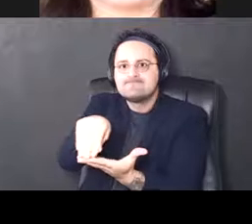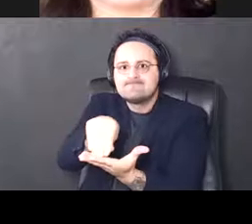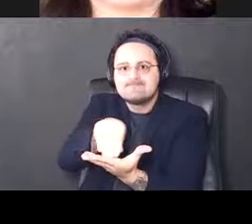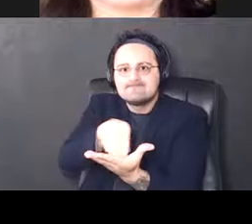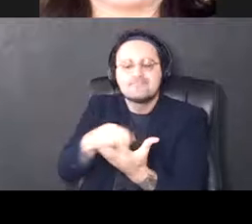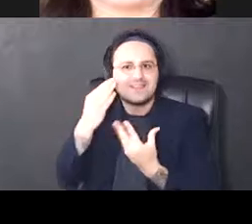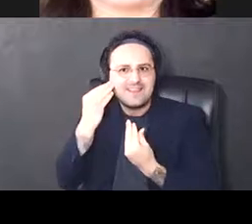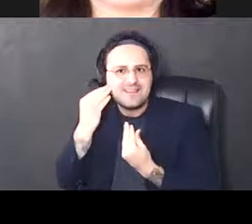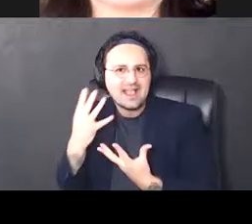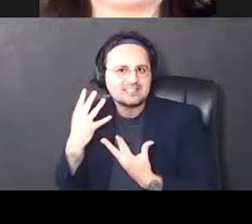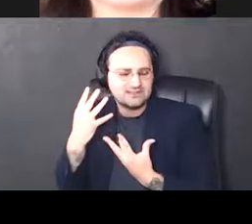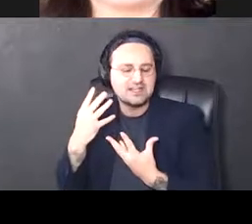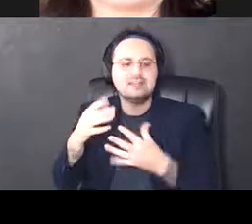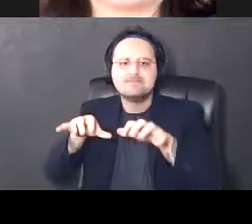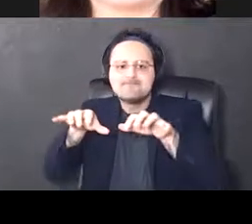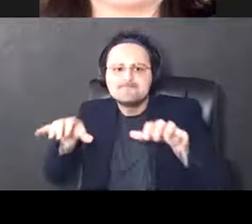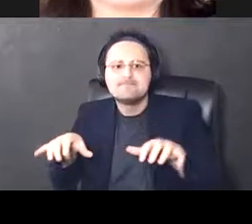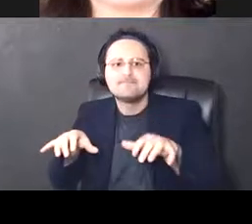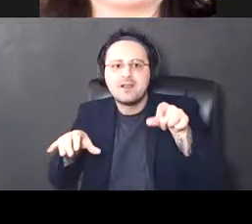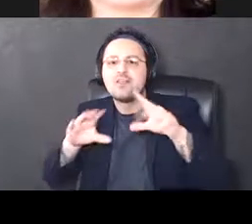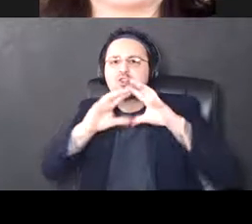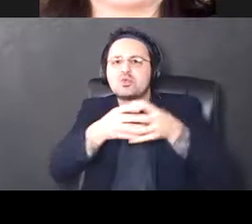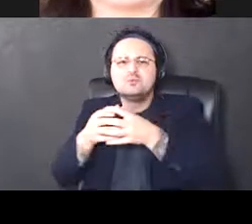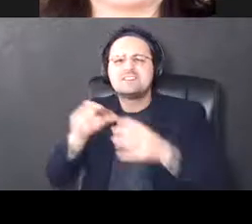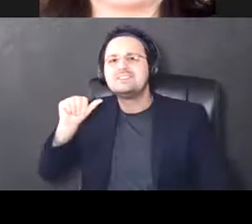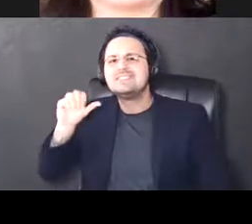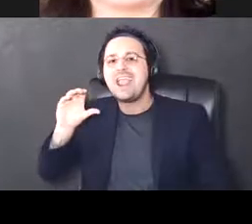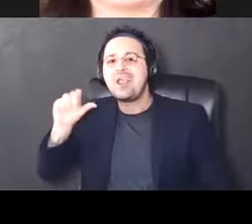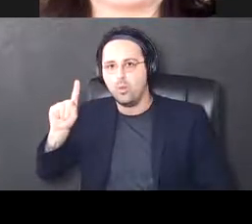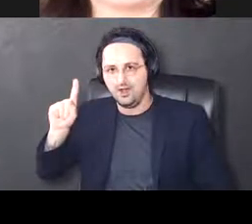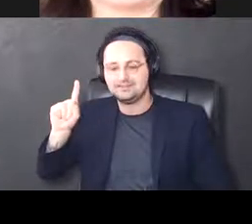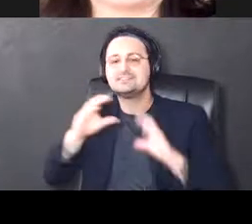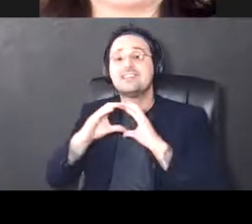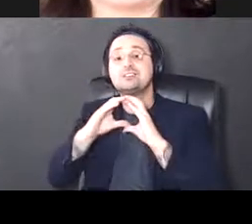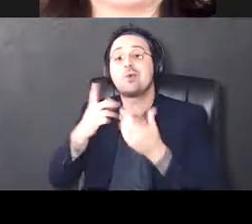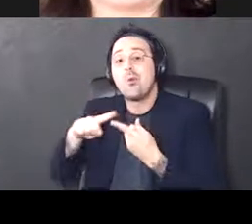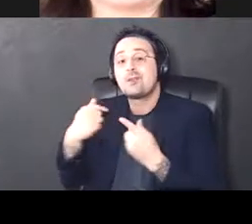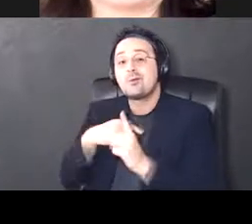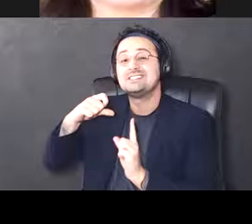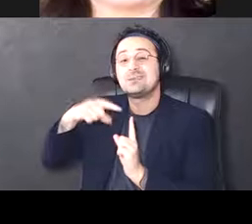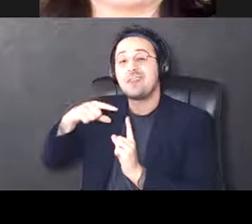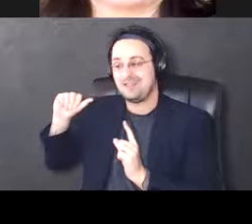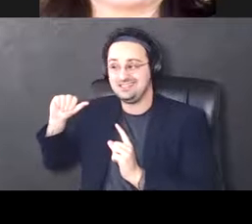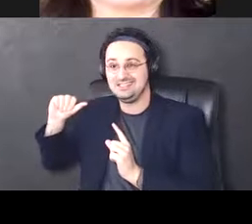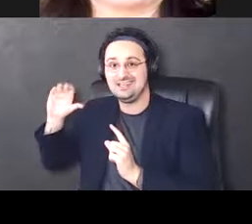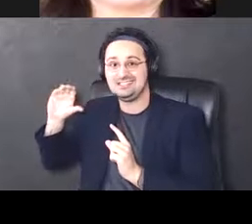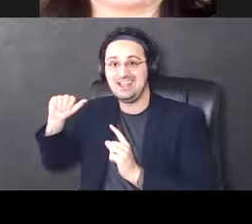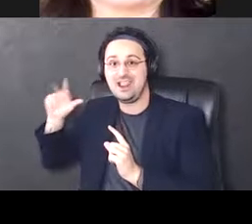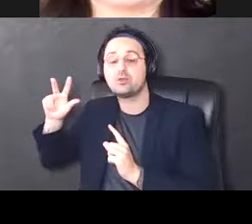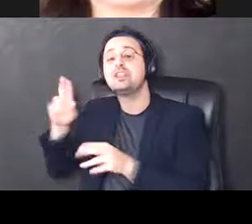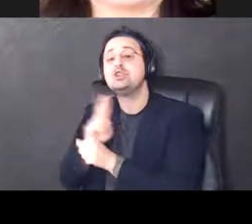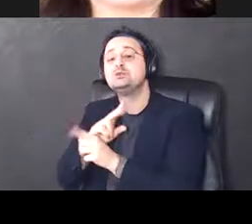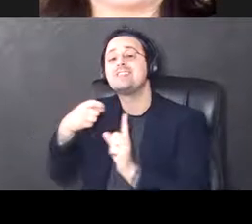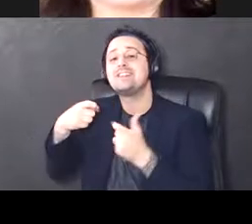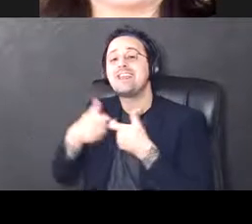groups of these CA1 cells when we stimulate the CA3 with the electrical stimulator. And